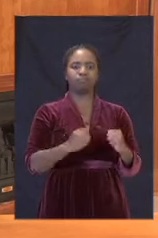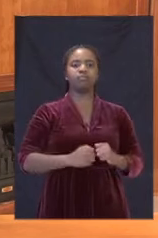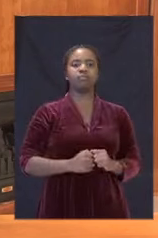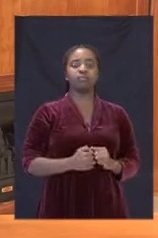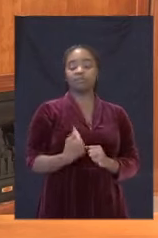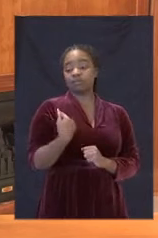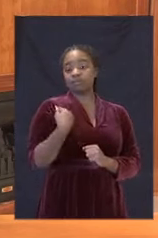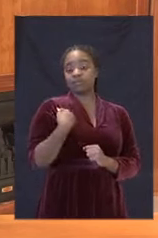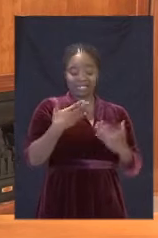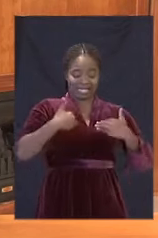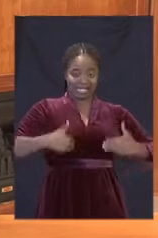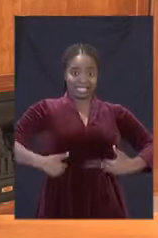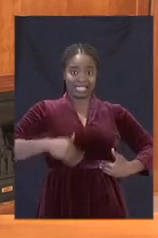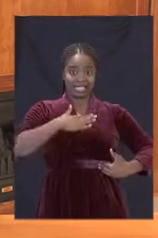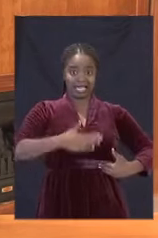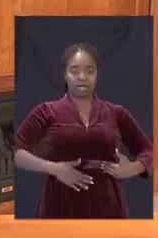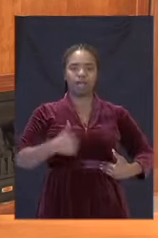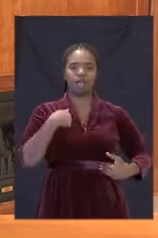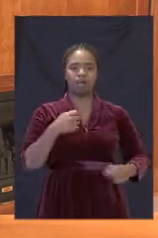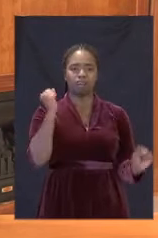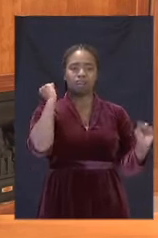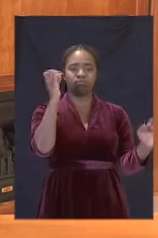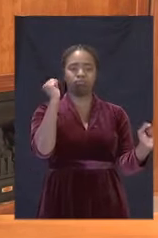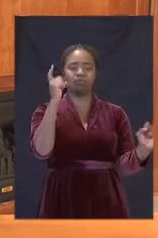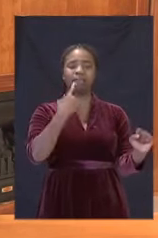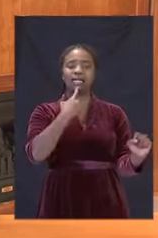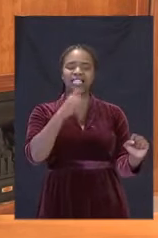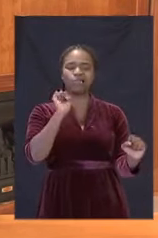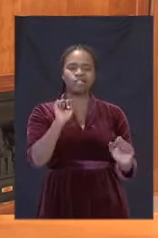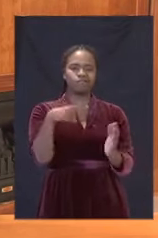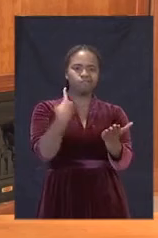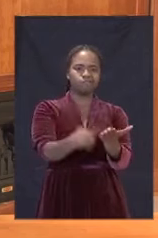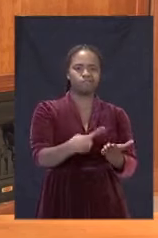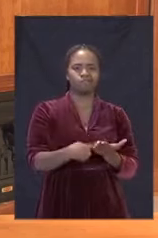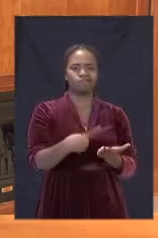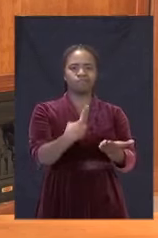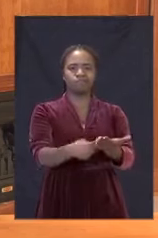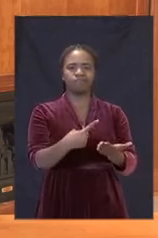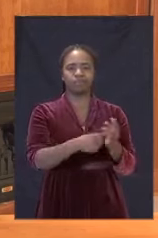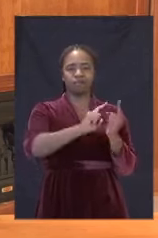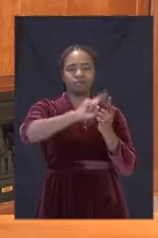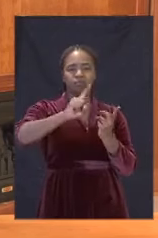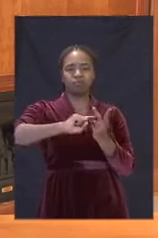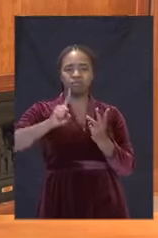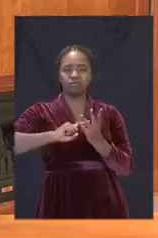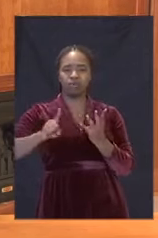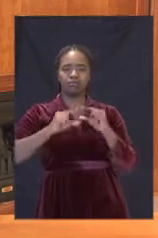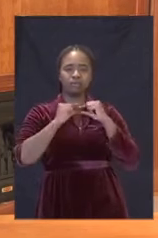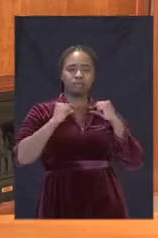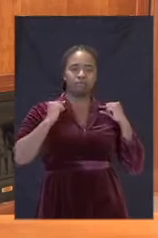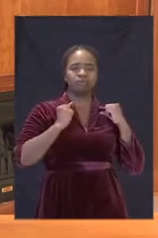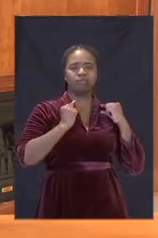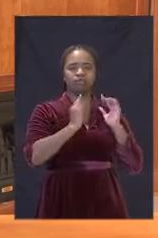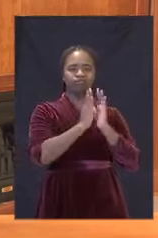nation on Sunday, I said that we have been discussing with the religious leaders who have